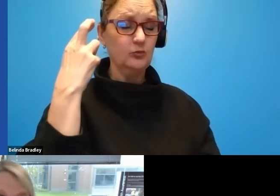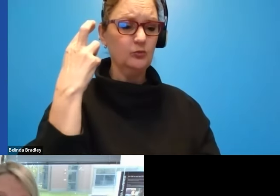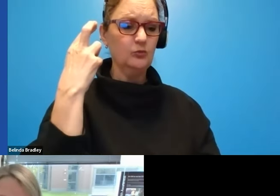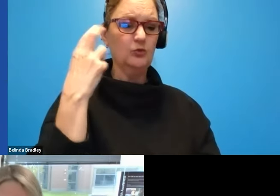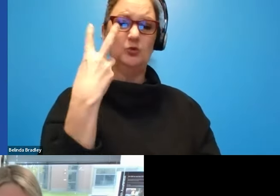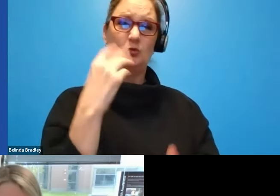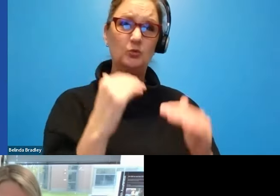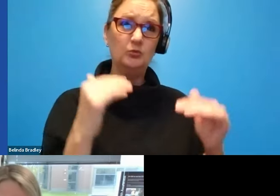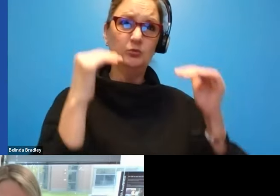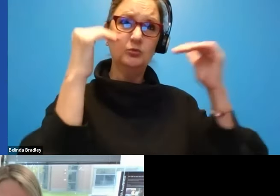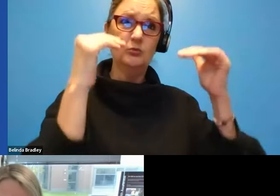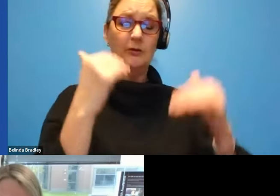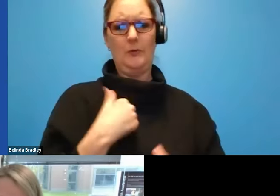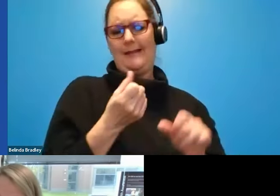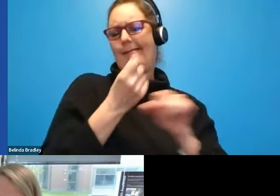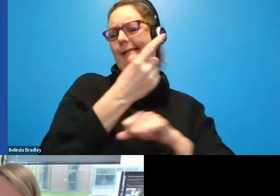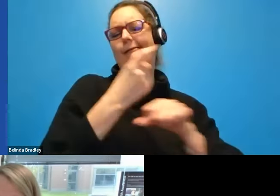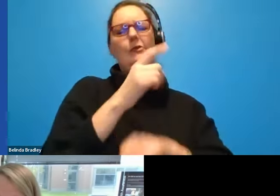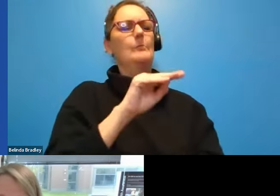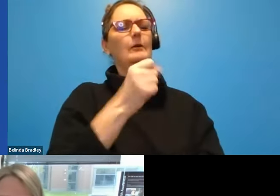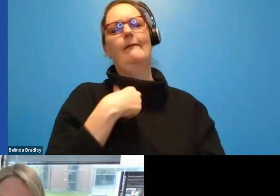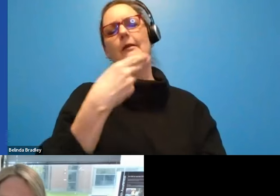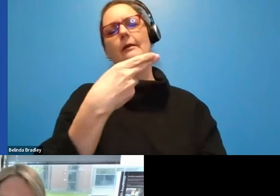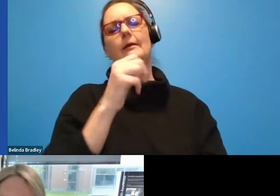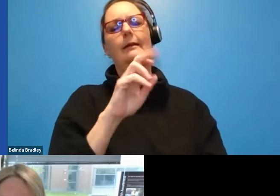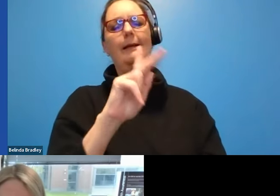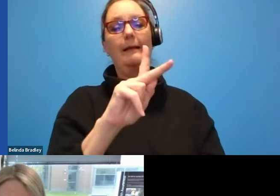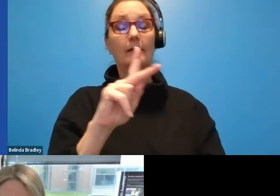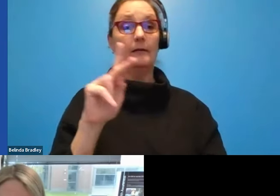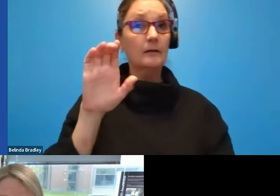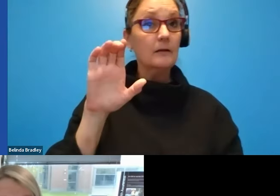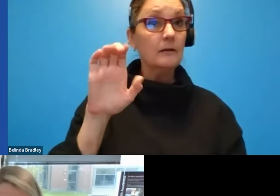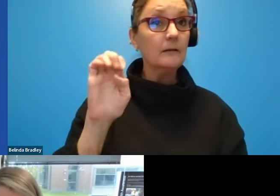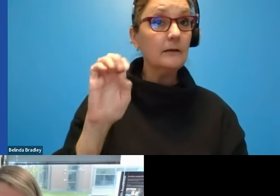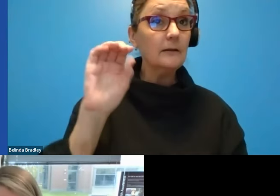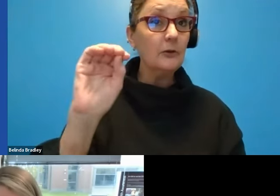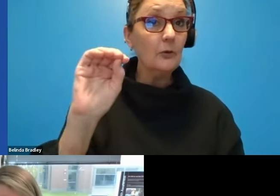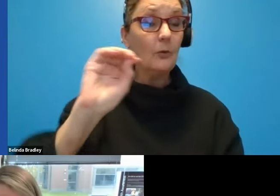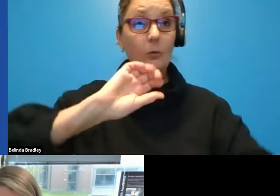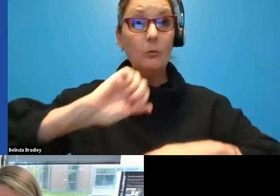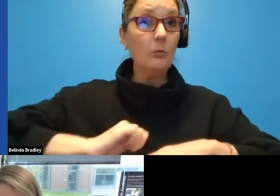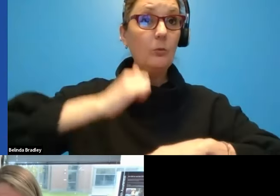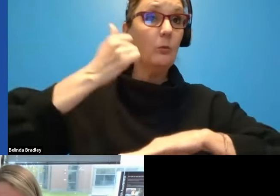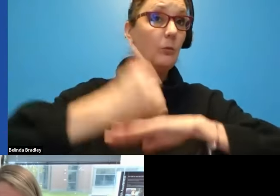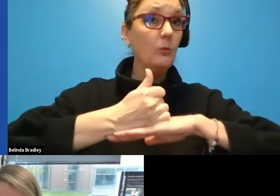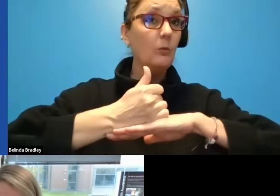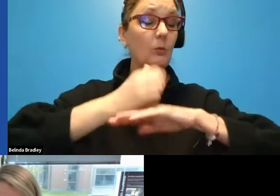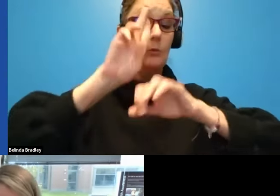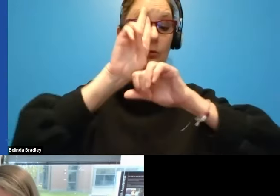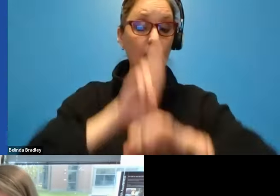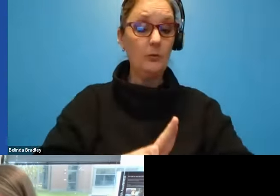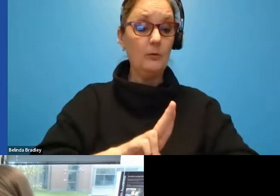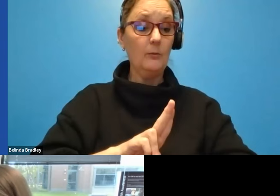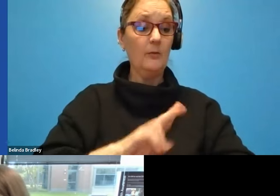so we have an annual hackathon here at Microsoft. It's something that our CEO instilled when he became the boss, uh, in